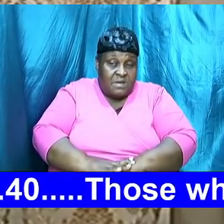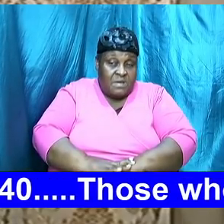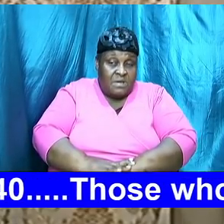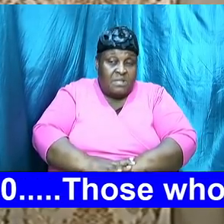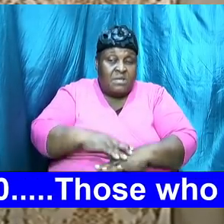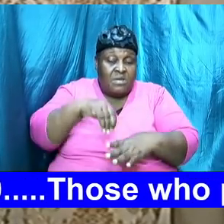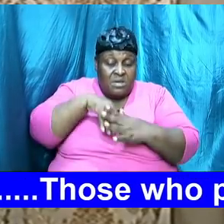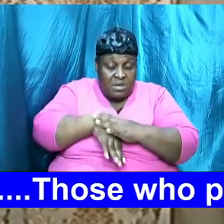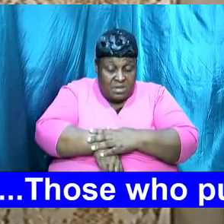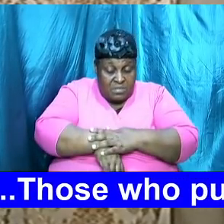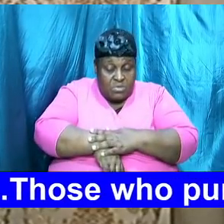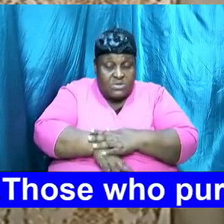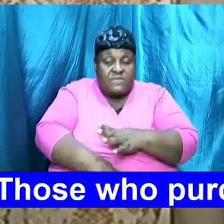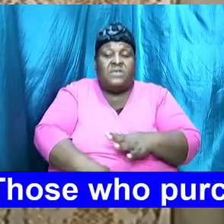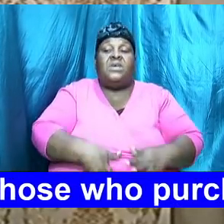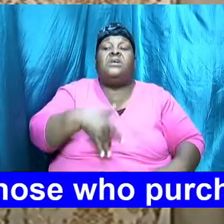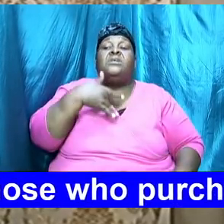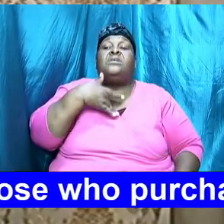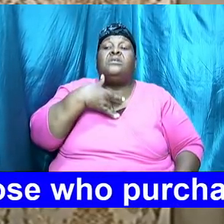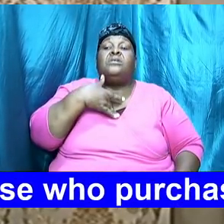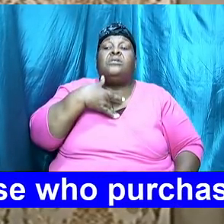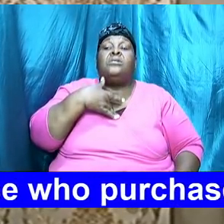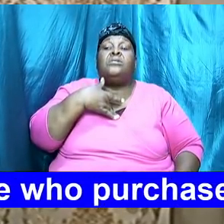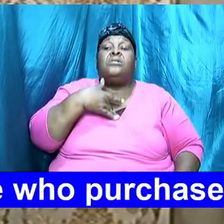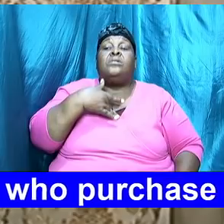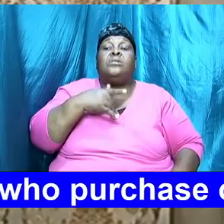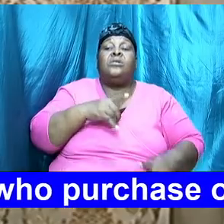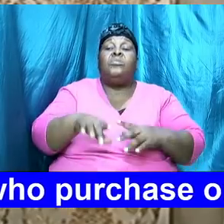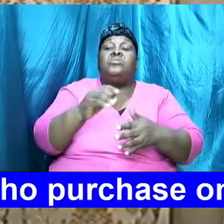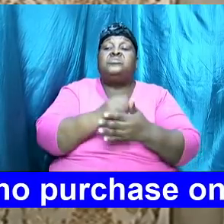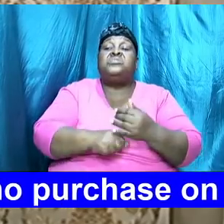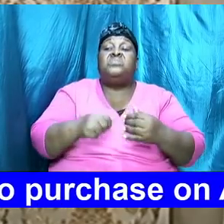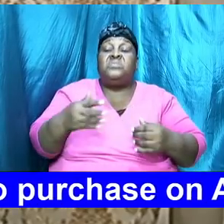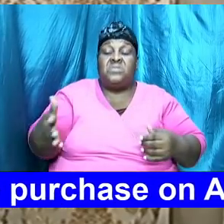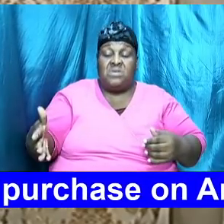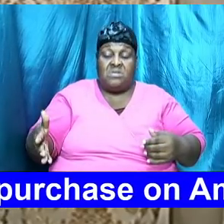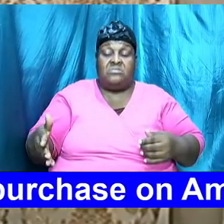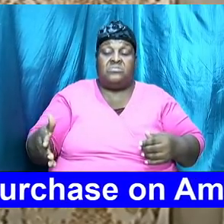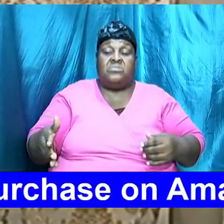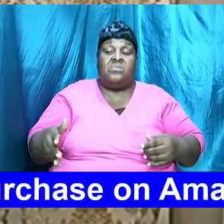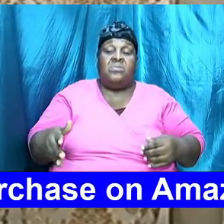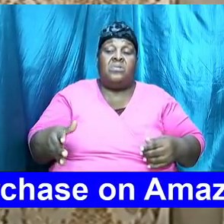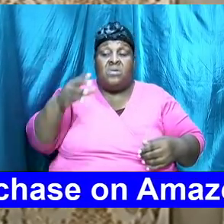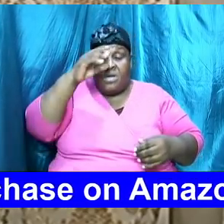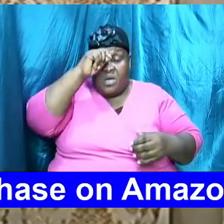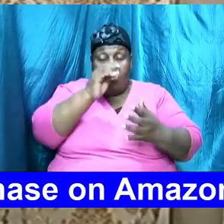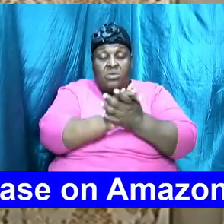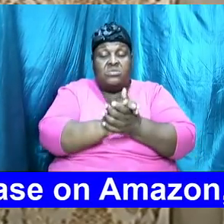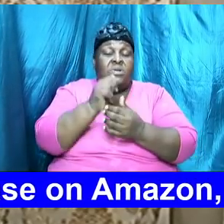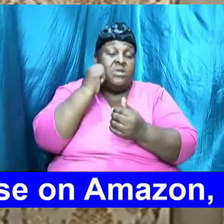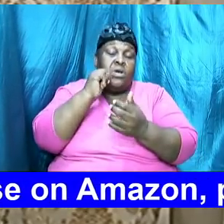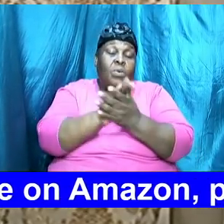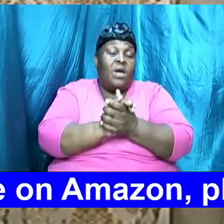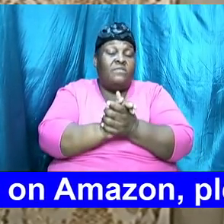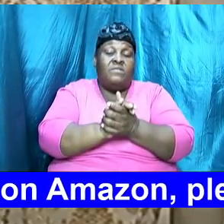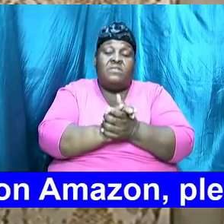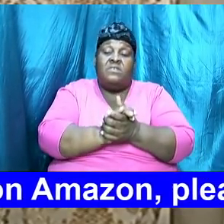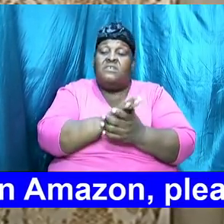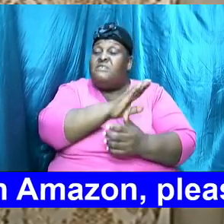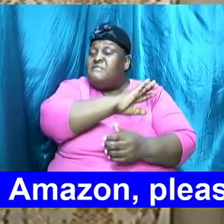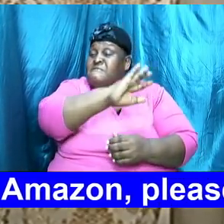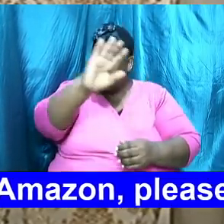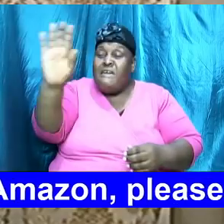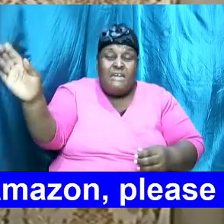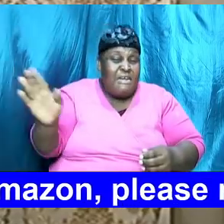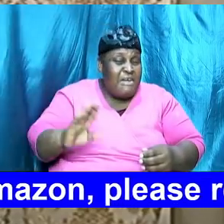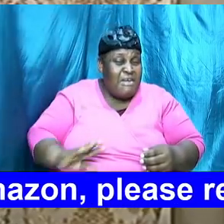but there are some things brothers and sisters that a husband or a wife will never